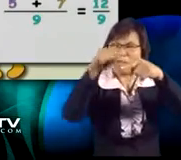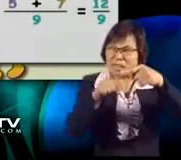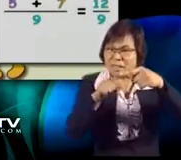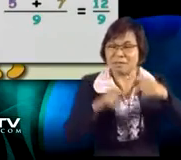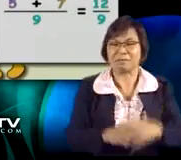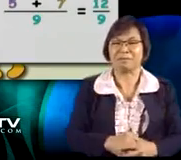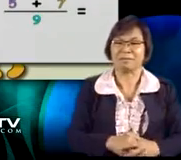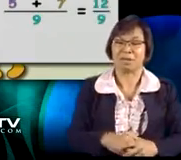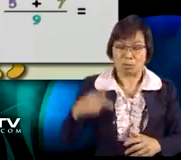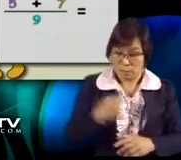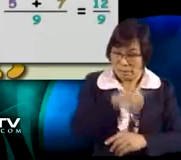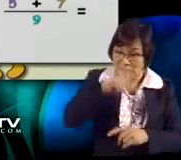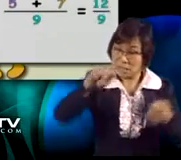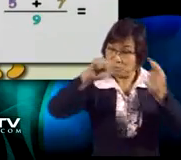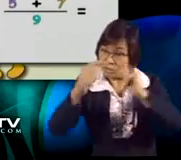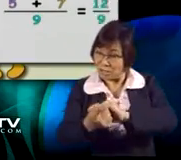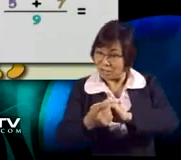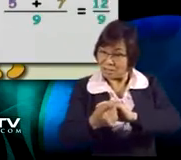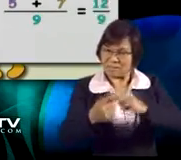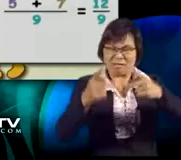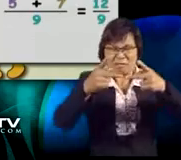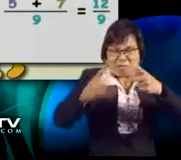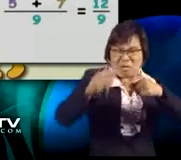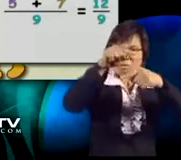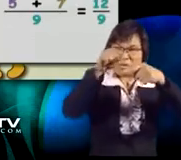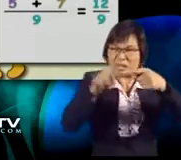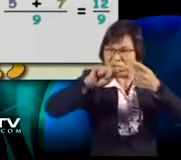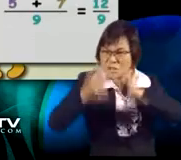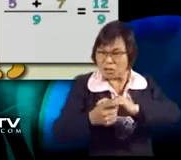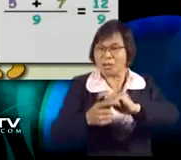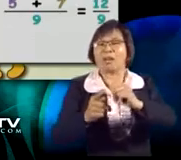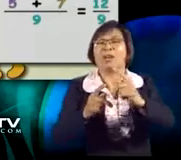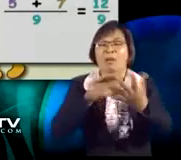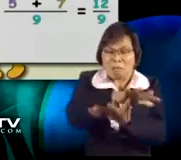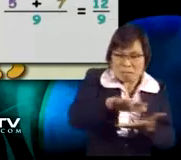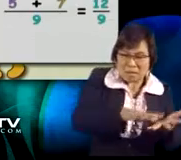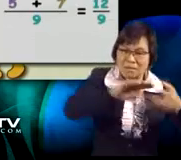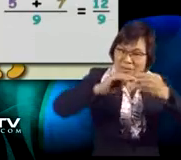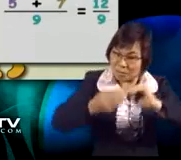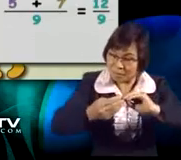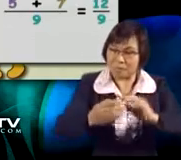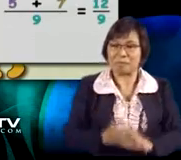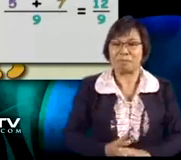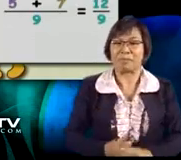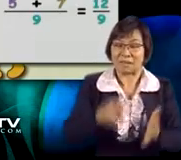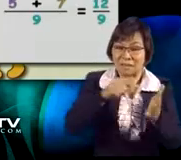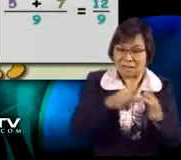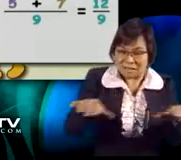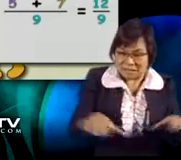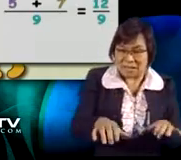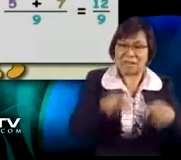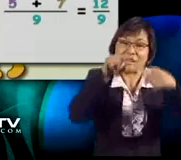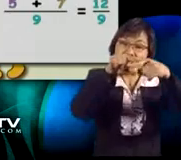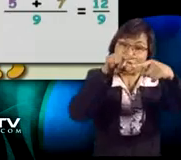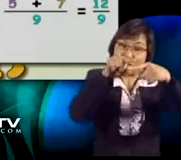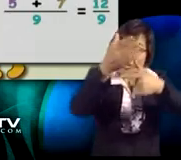type of fraction an improper fraction. We need to change the improper fraction into a